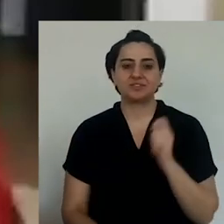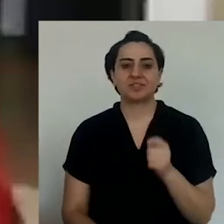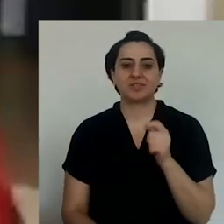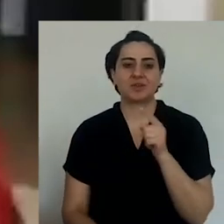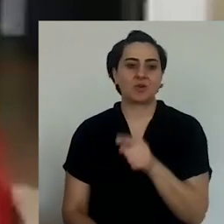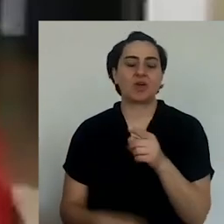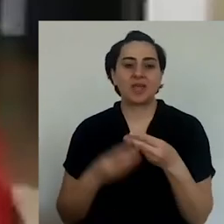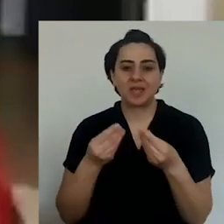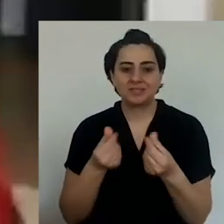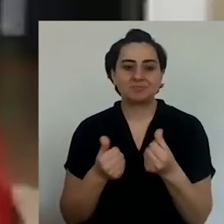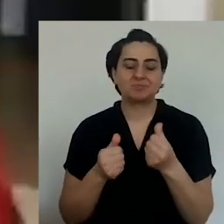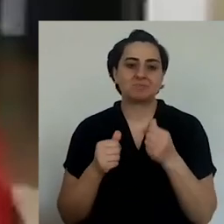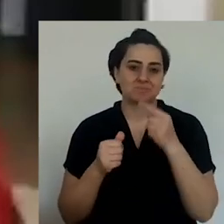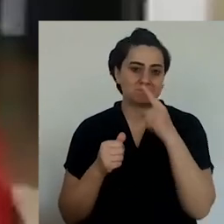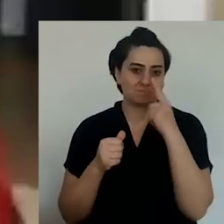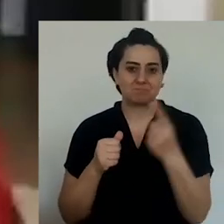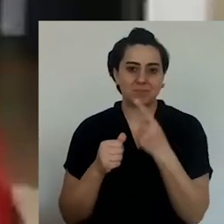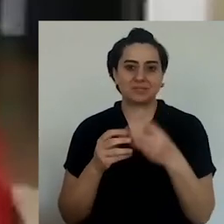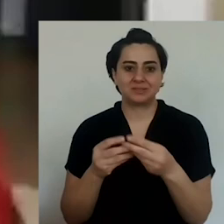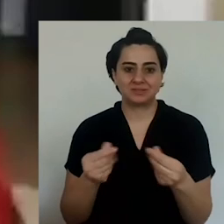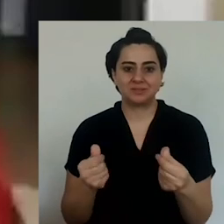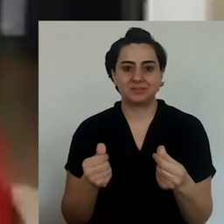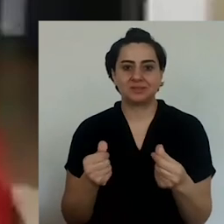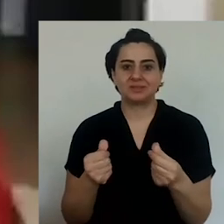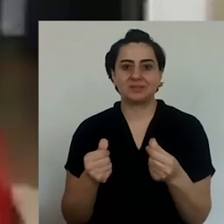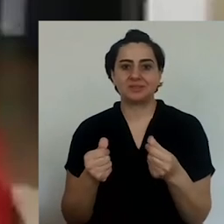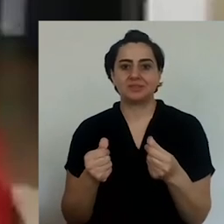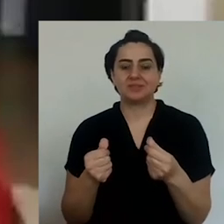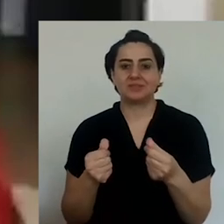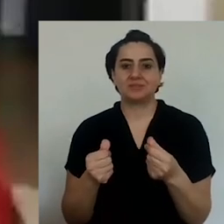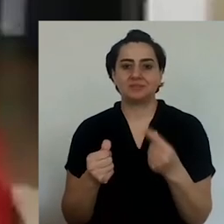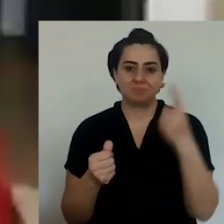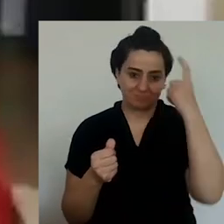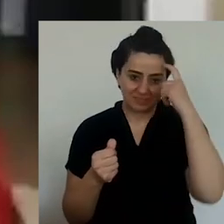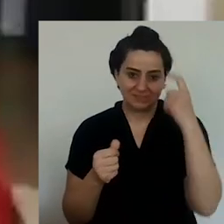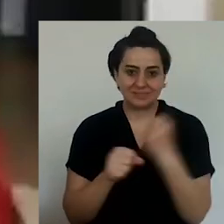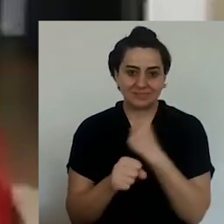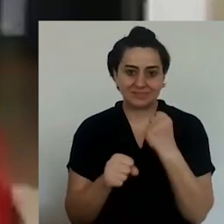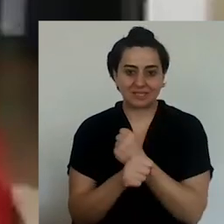would help us remember Kirkor Ankur. Ankur Kirkor.